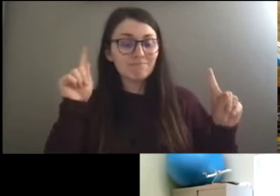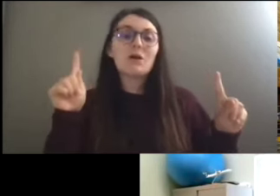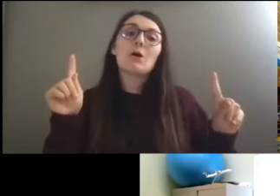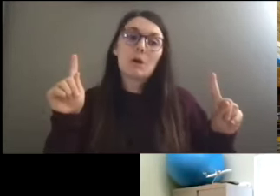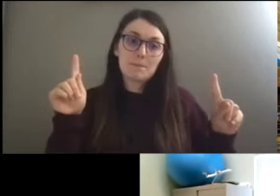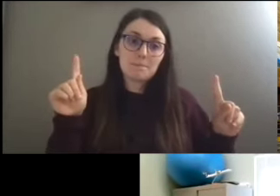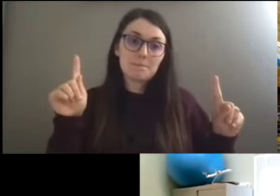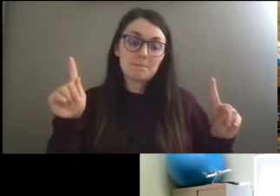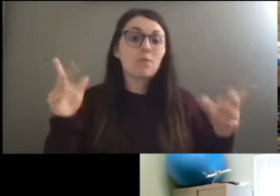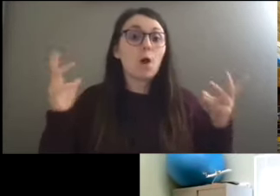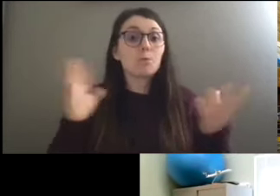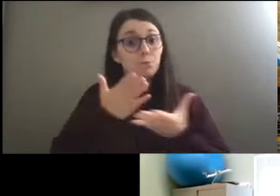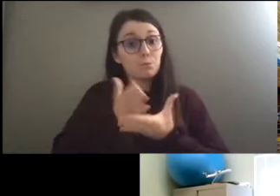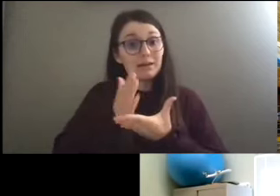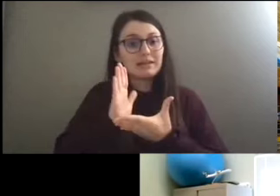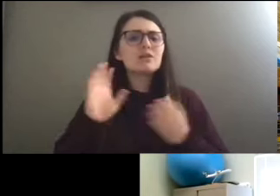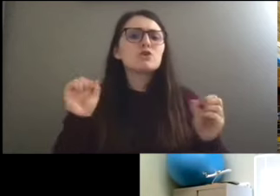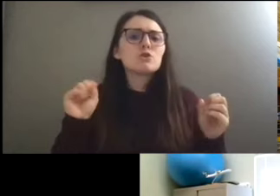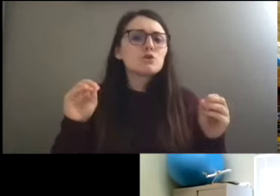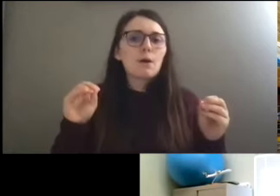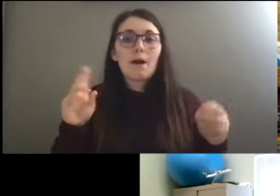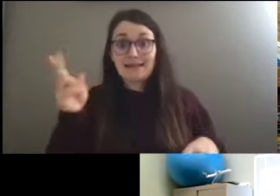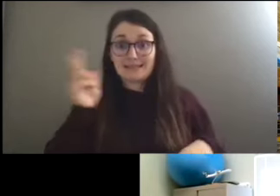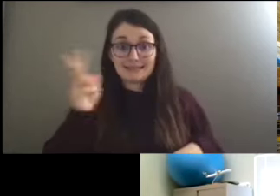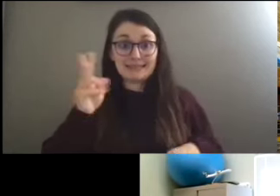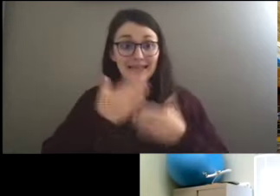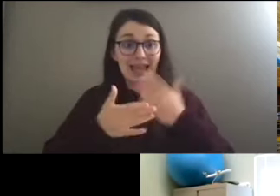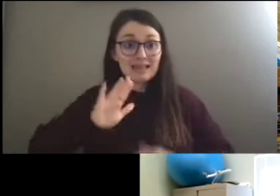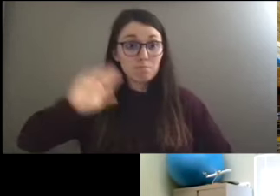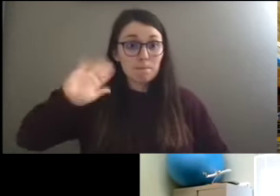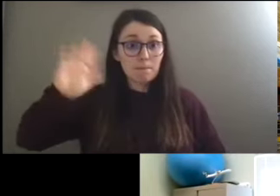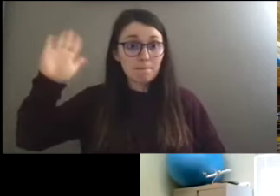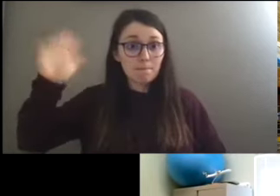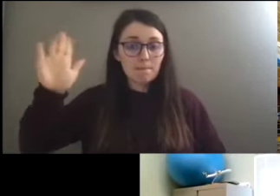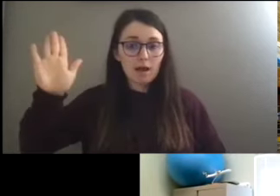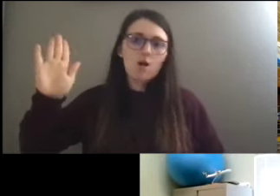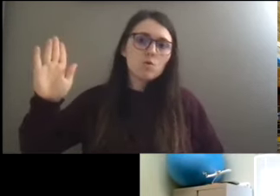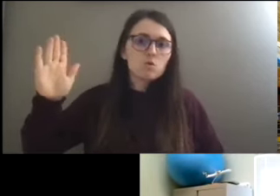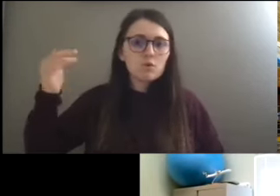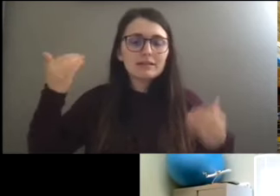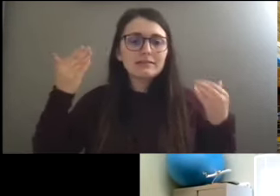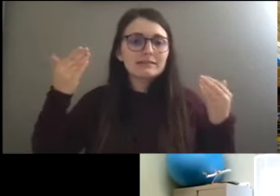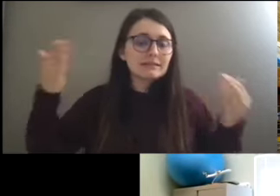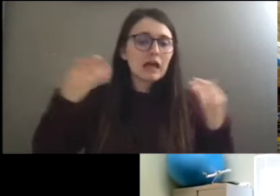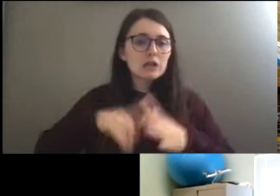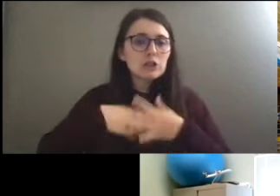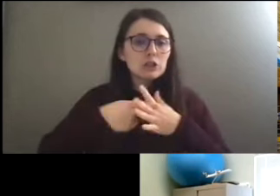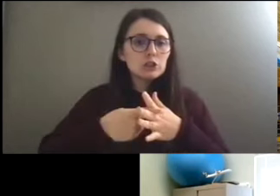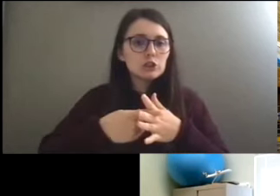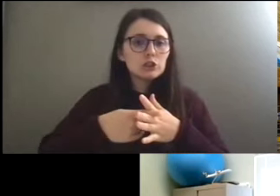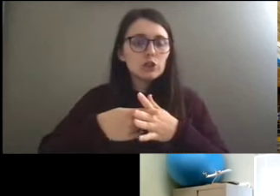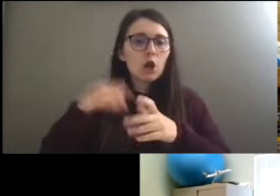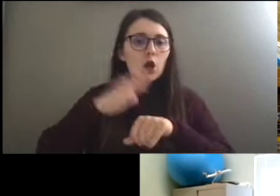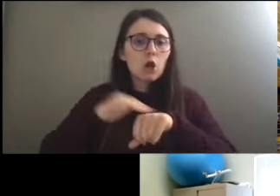All right. So how about I see hands raised and how about we get calling on some people with